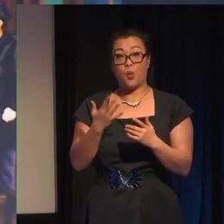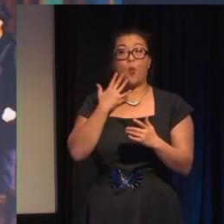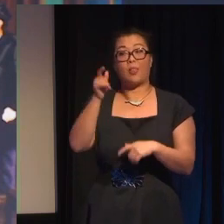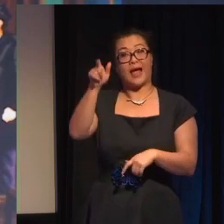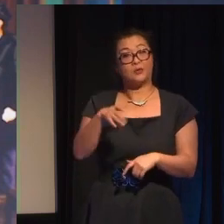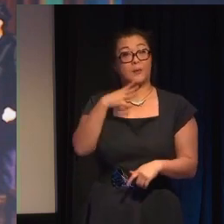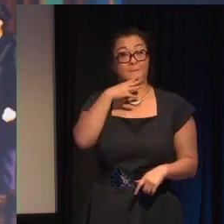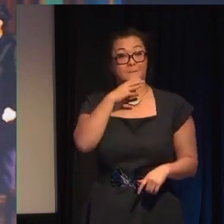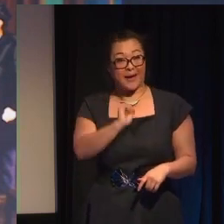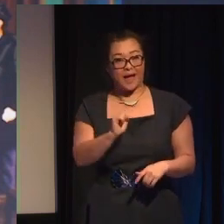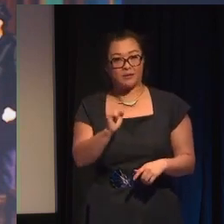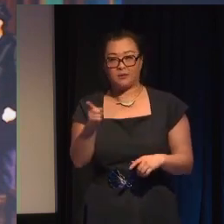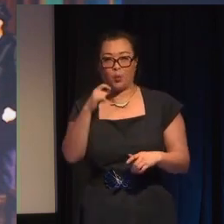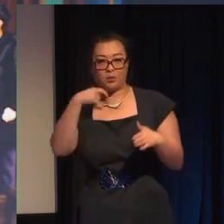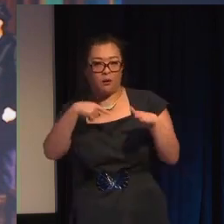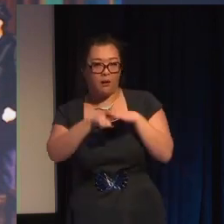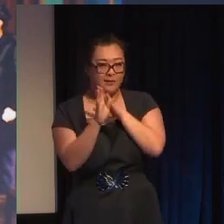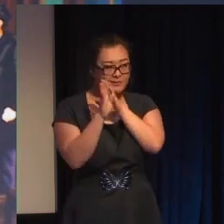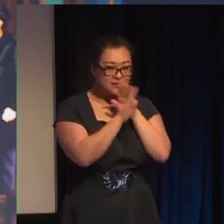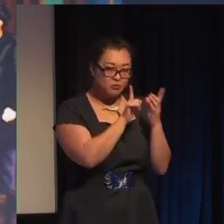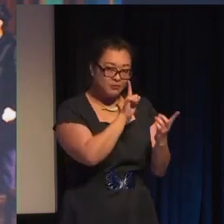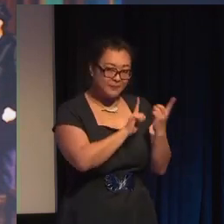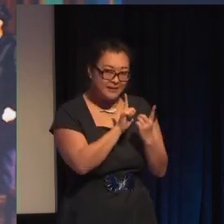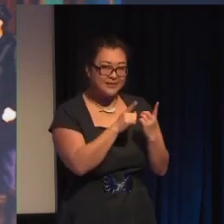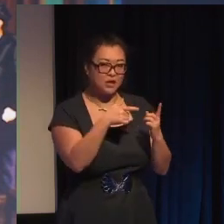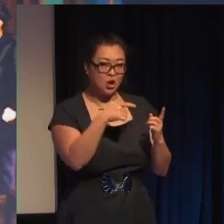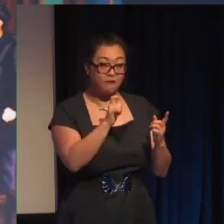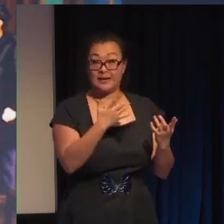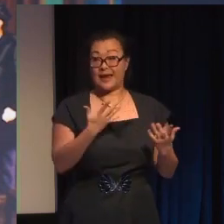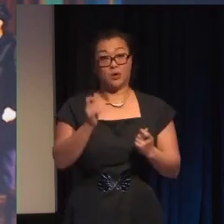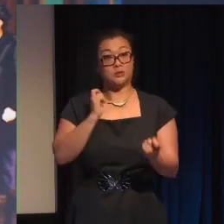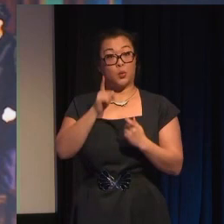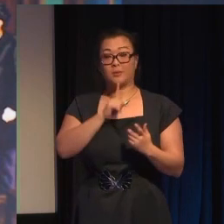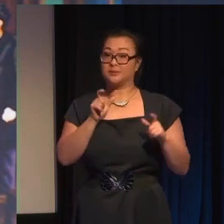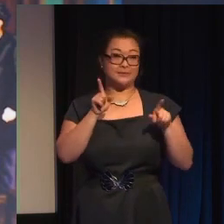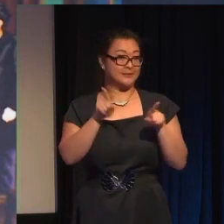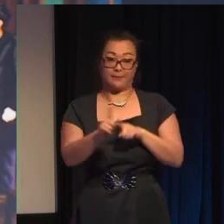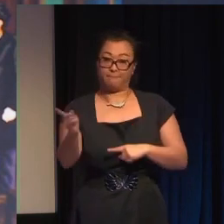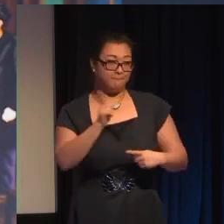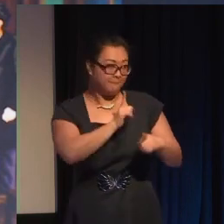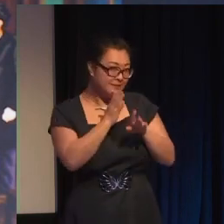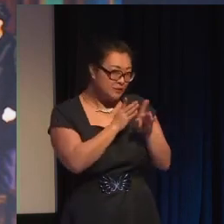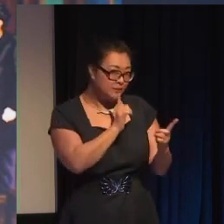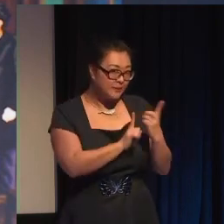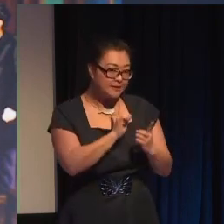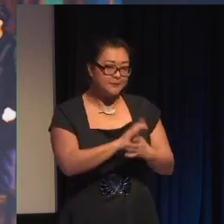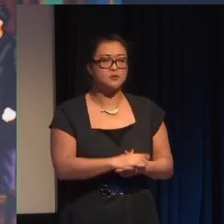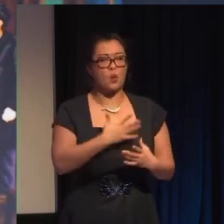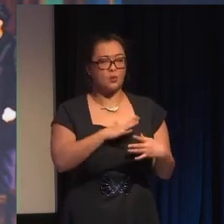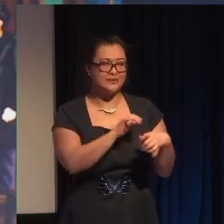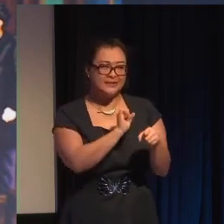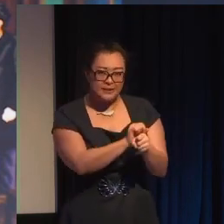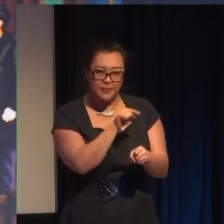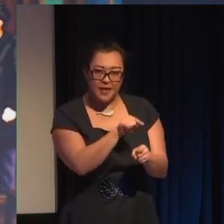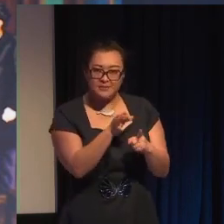these places were off-limits to women as they were in the real world during the time so we wanted to keep that detail in and